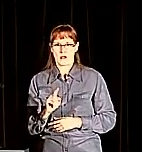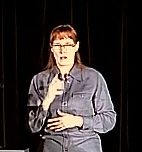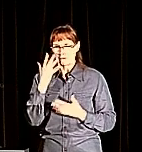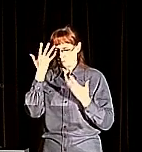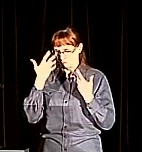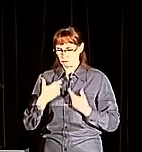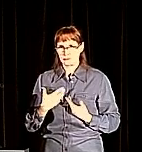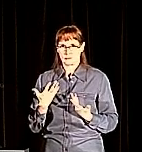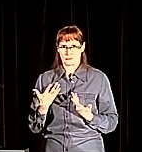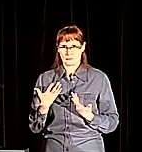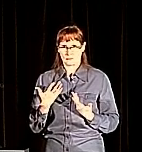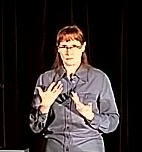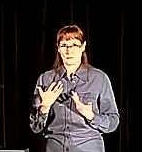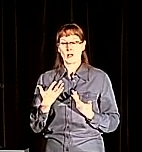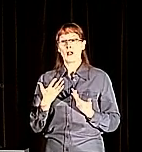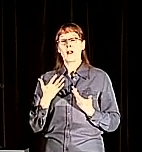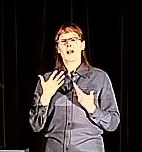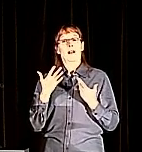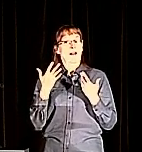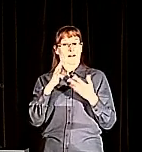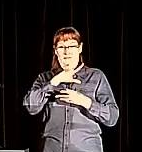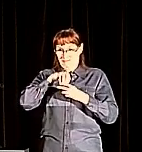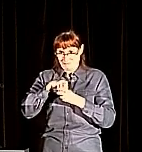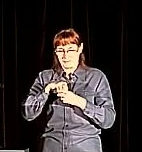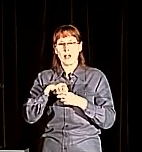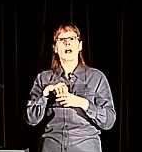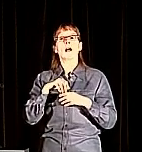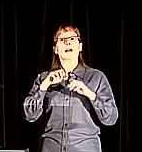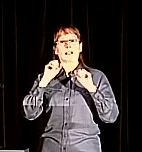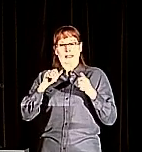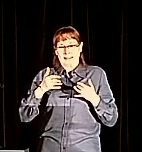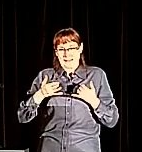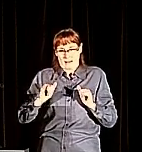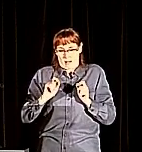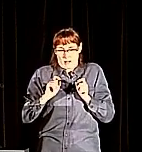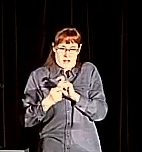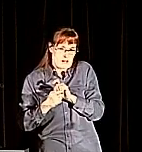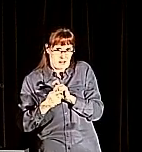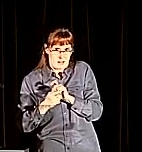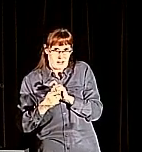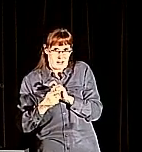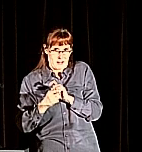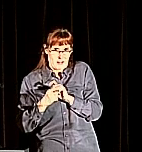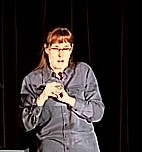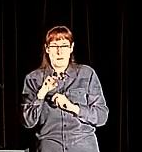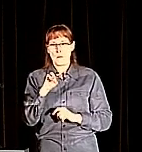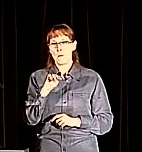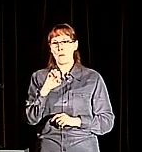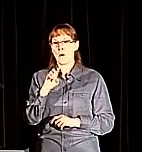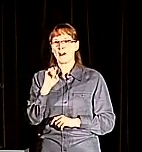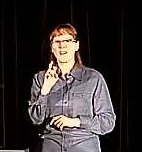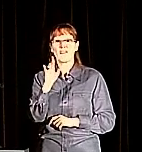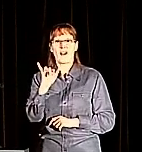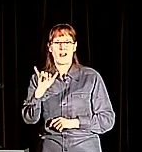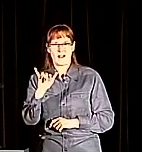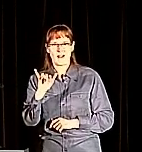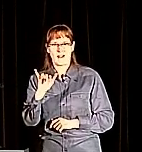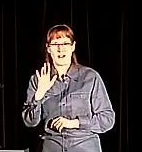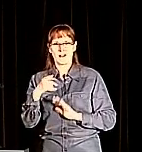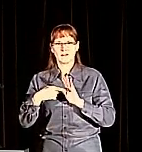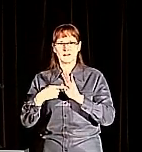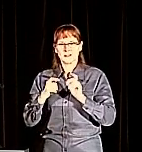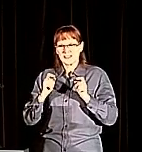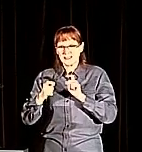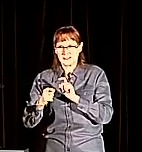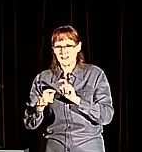and these are the stuff that people tend to laugh at when they see the emergency broadcast, like, oh, that interpreter is making such